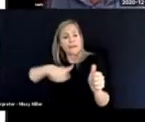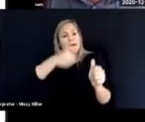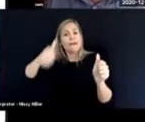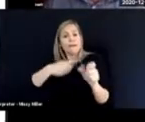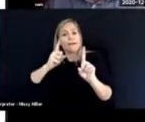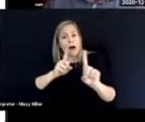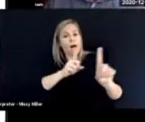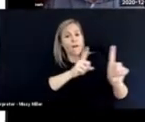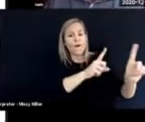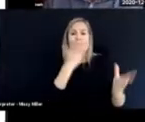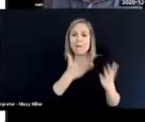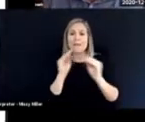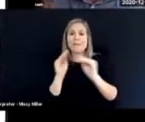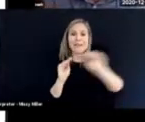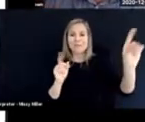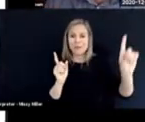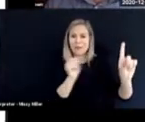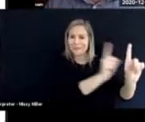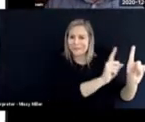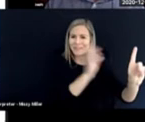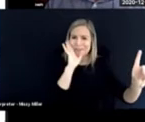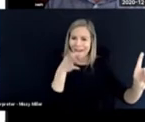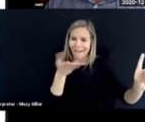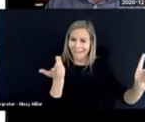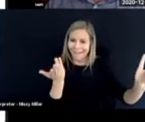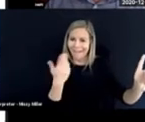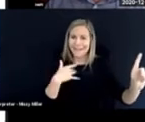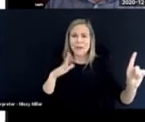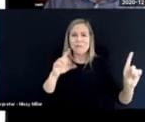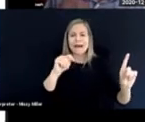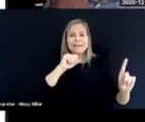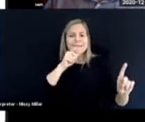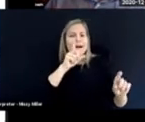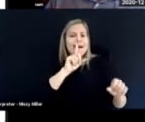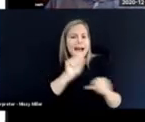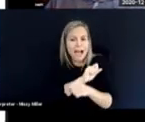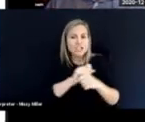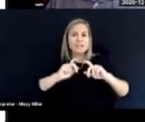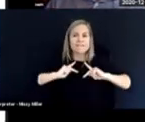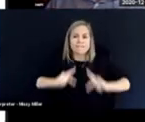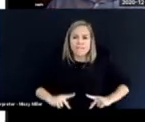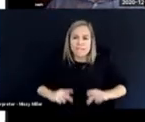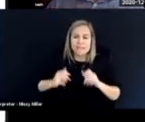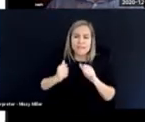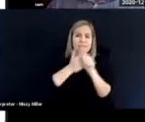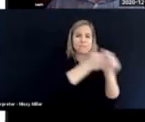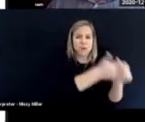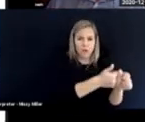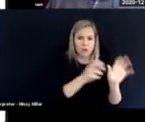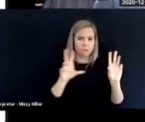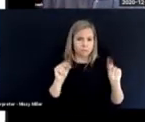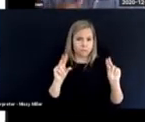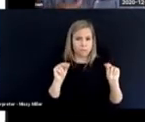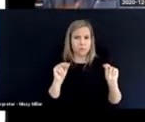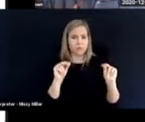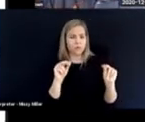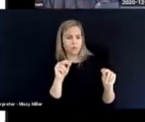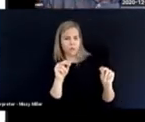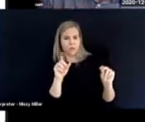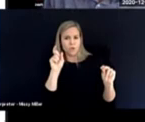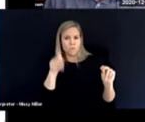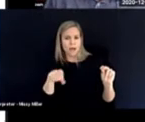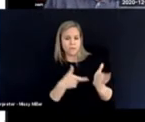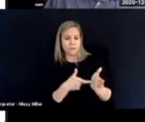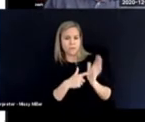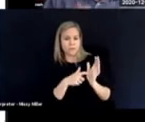mobile, in which case you would follow them, but he means read the child carefully, read